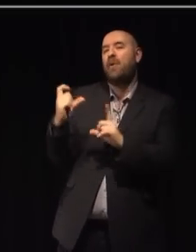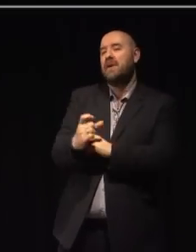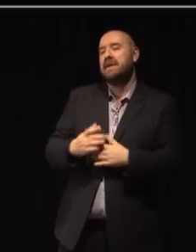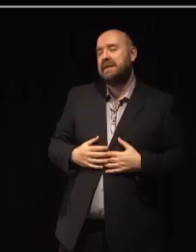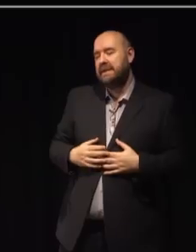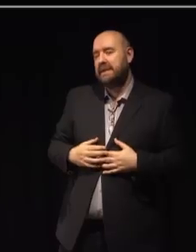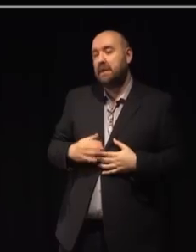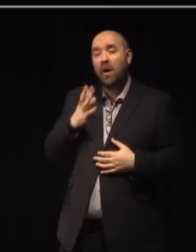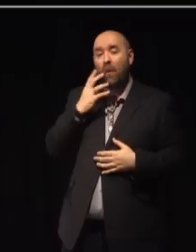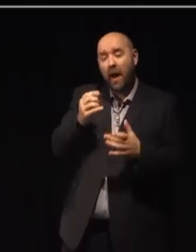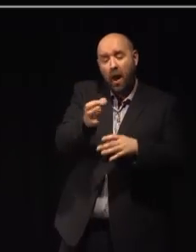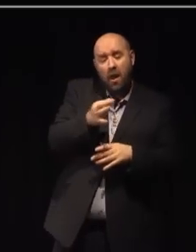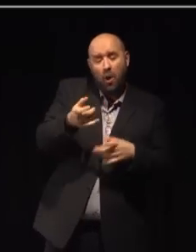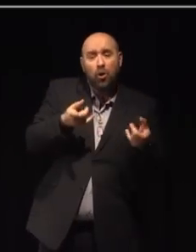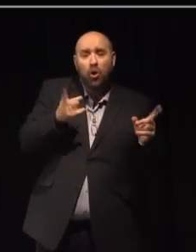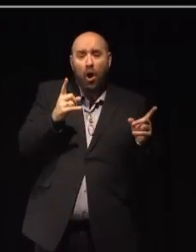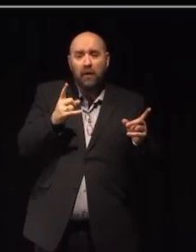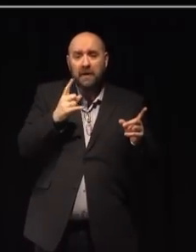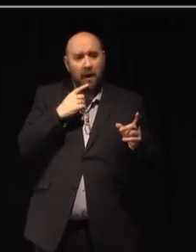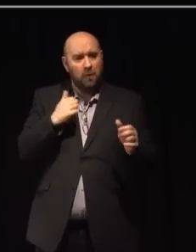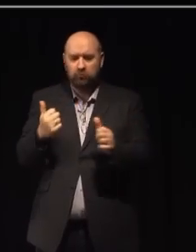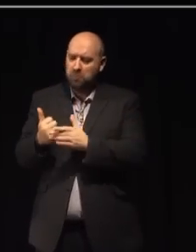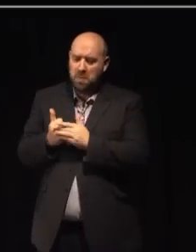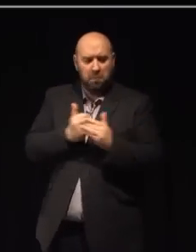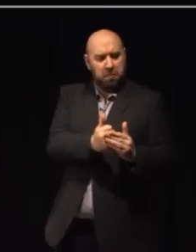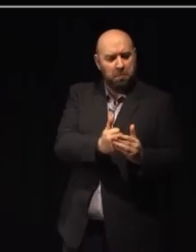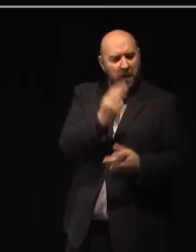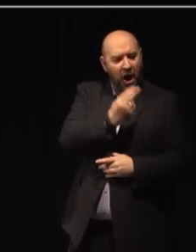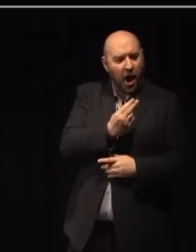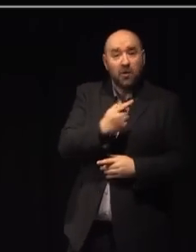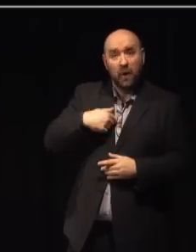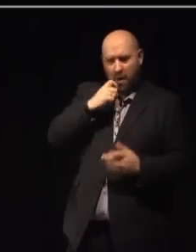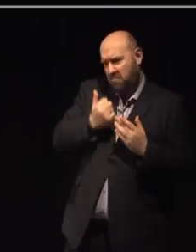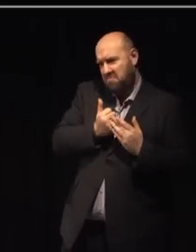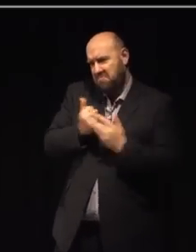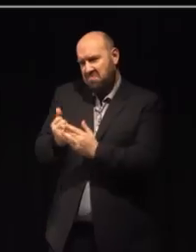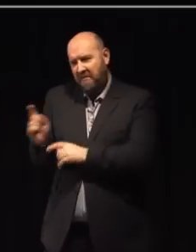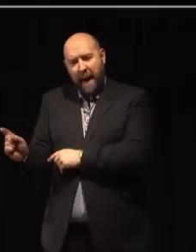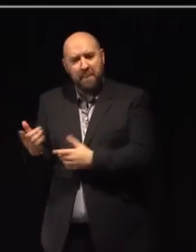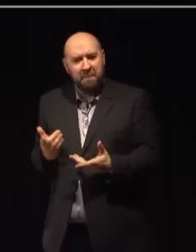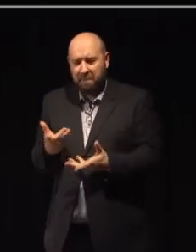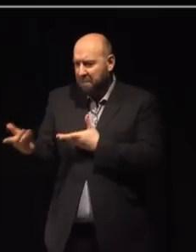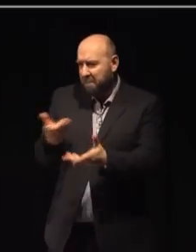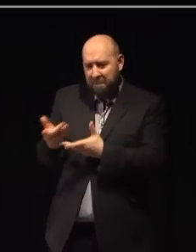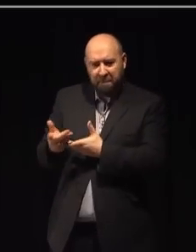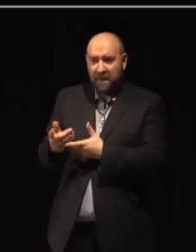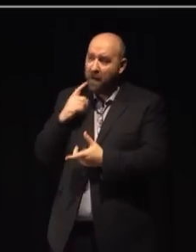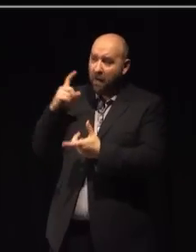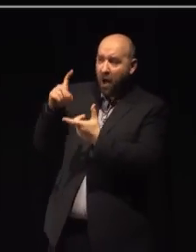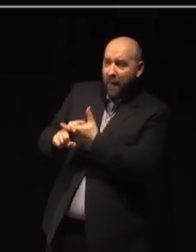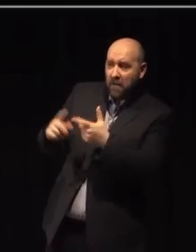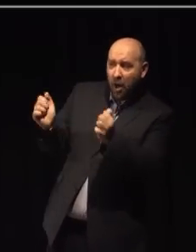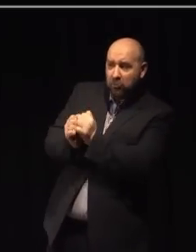When local authorities stand by the arts, we will stand by them, and one firm commitment attracts another.